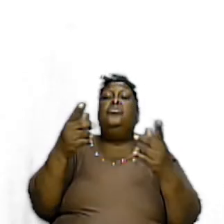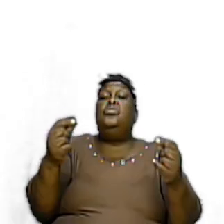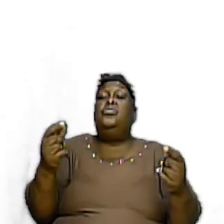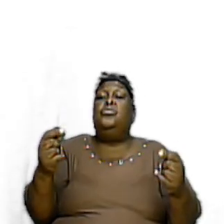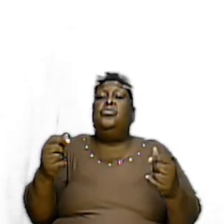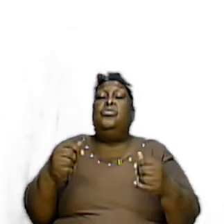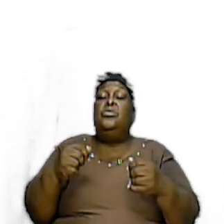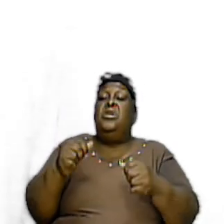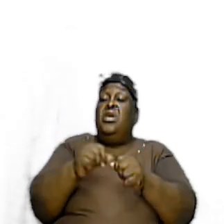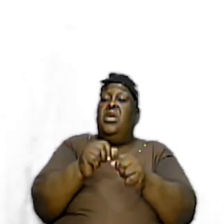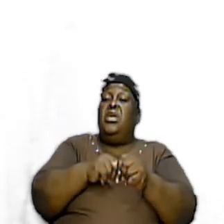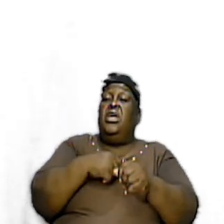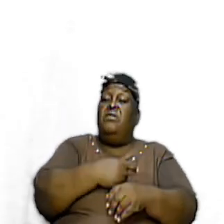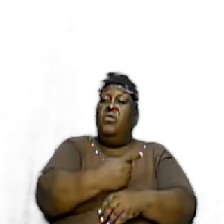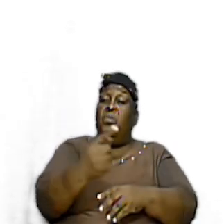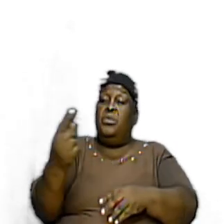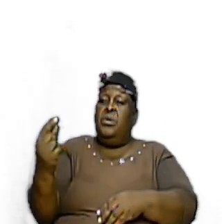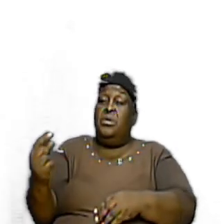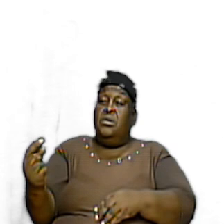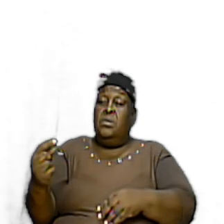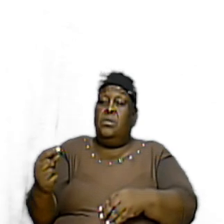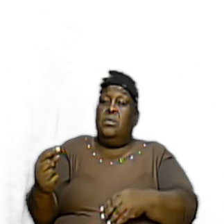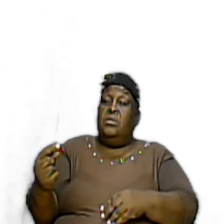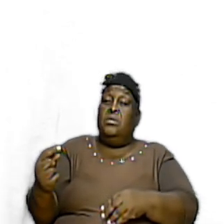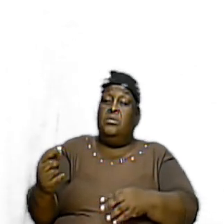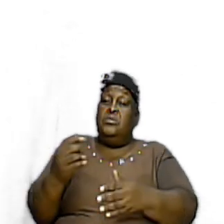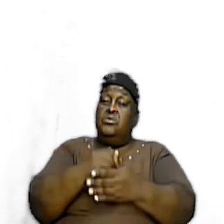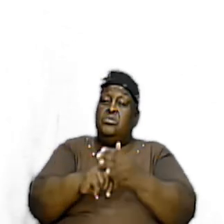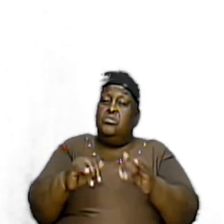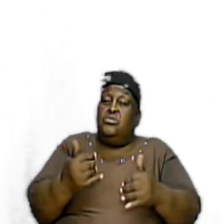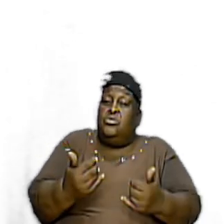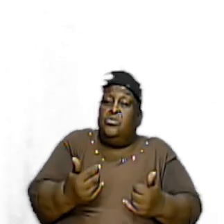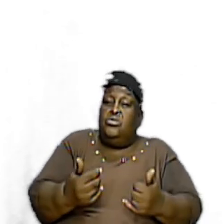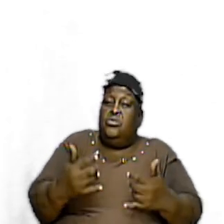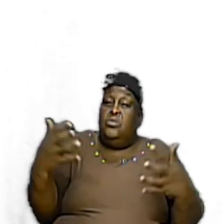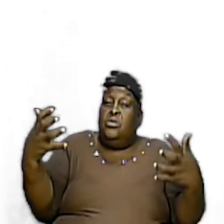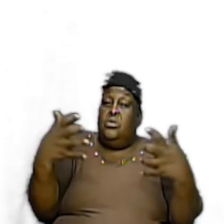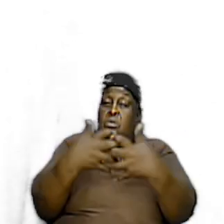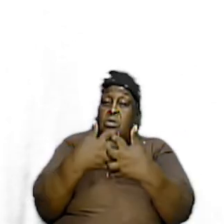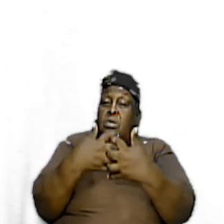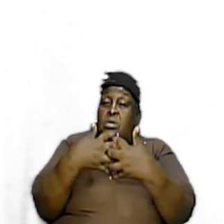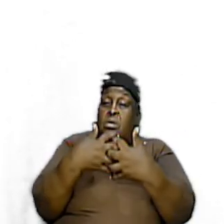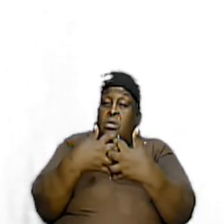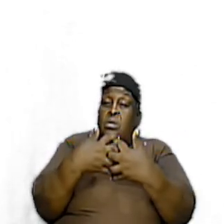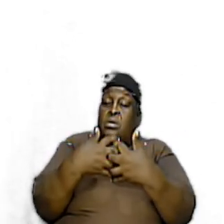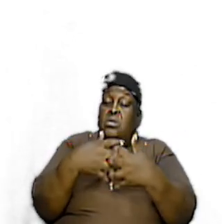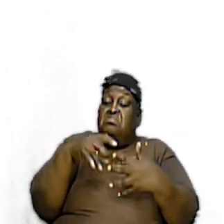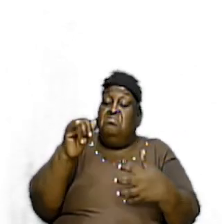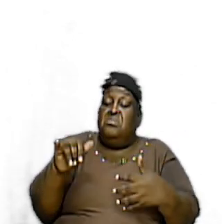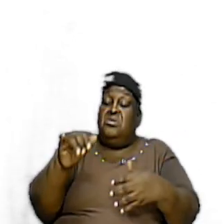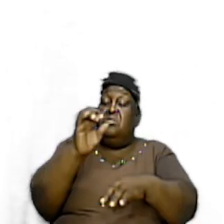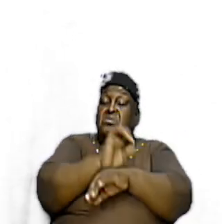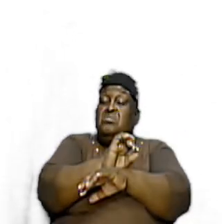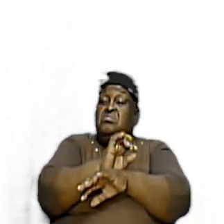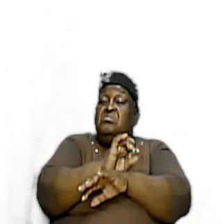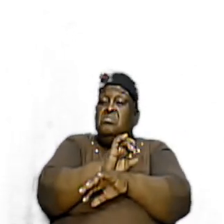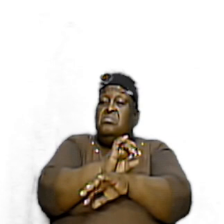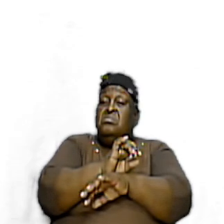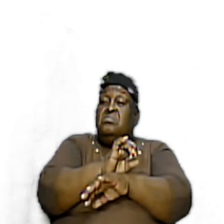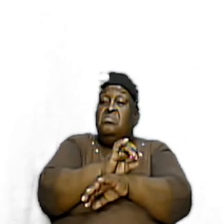everybody Was somehow Connected To that church